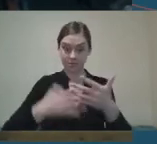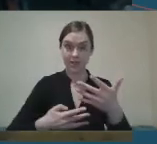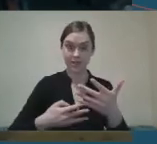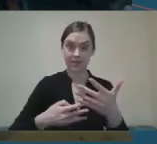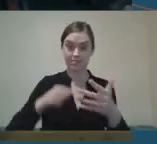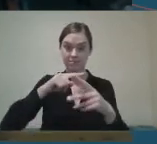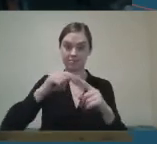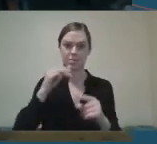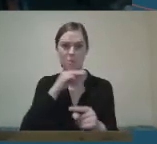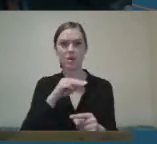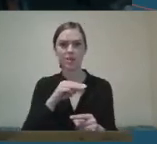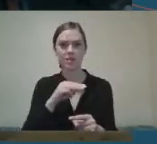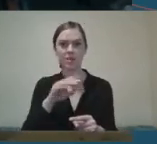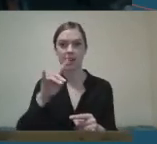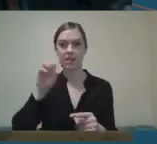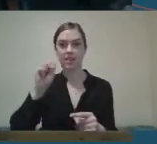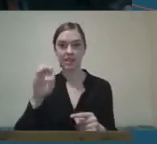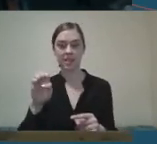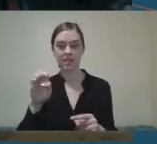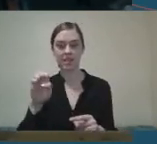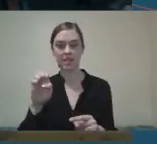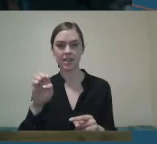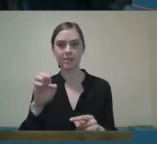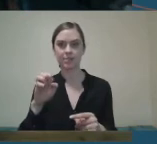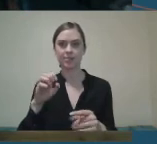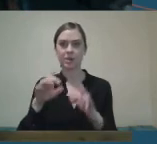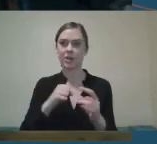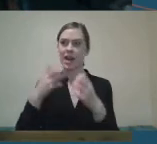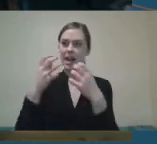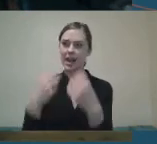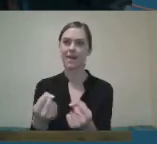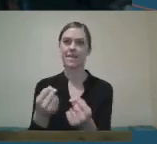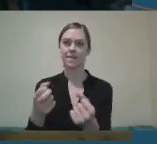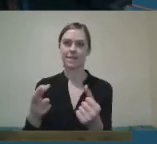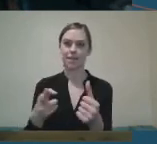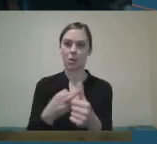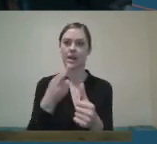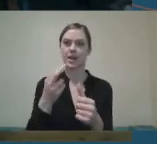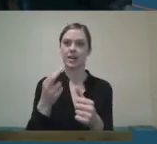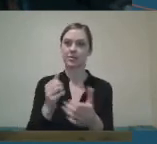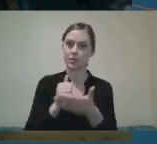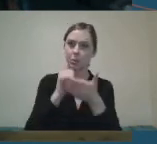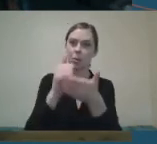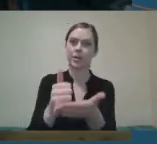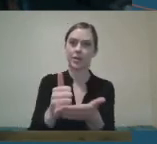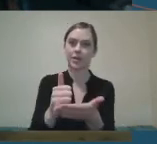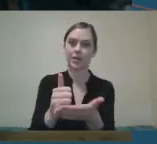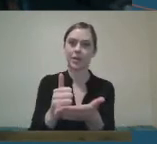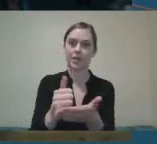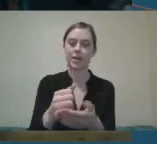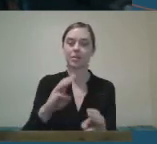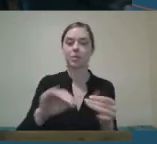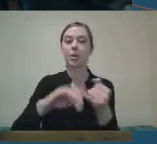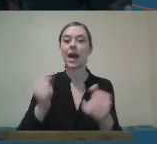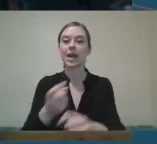the HSE to support people with disabilities to be